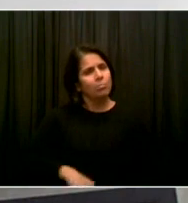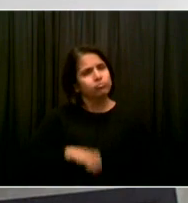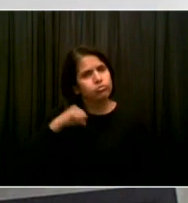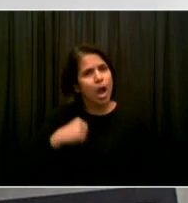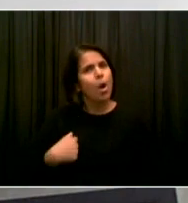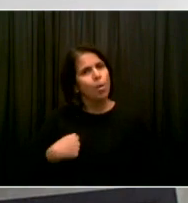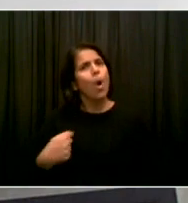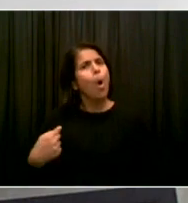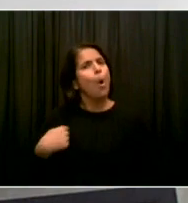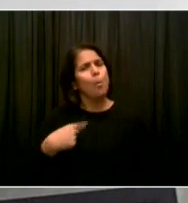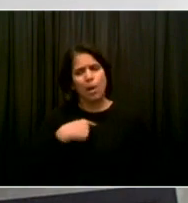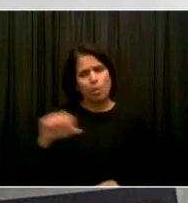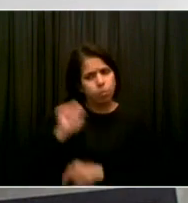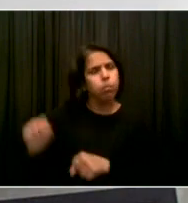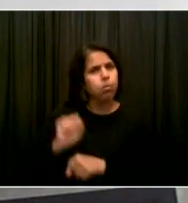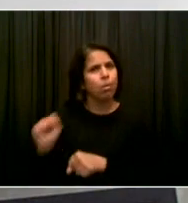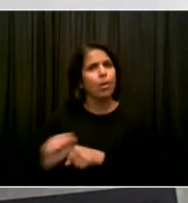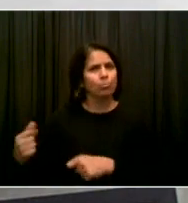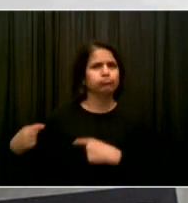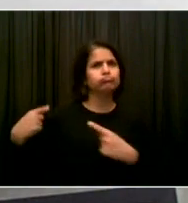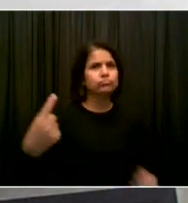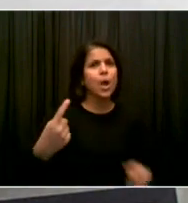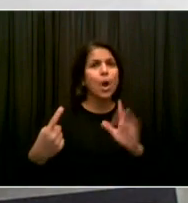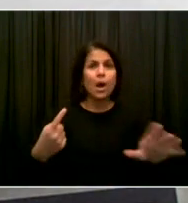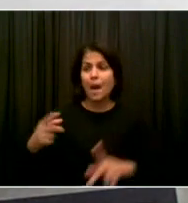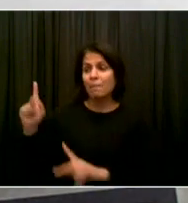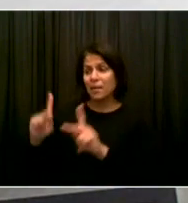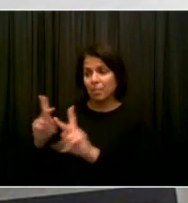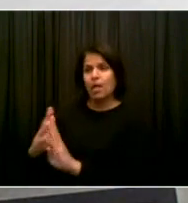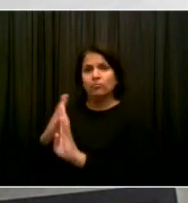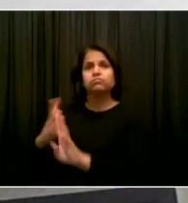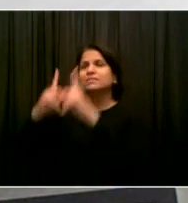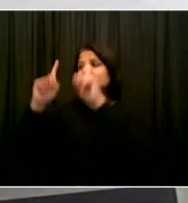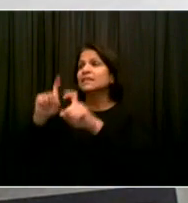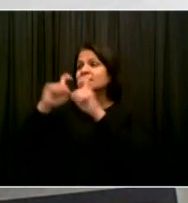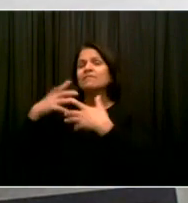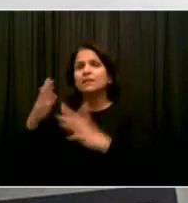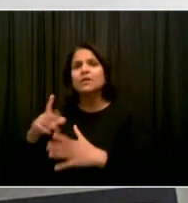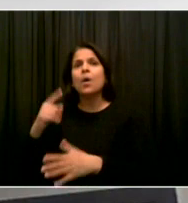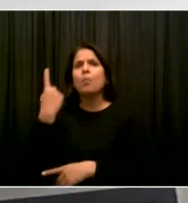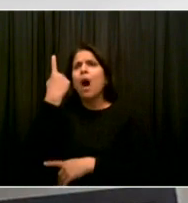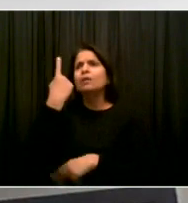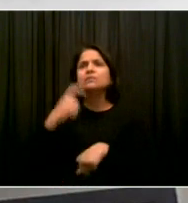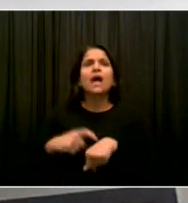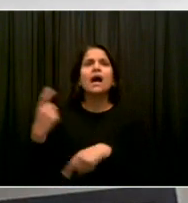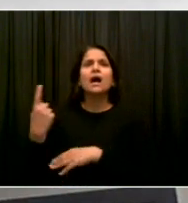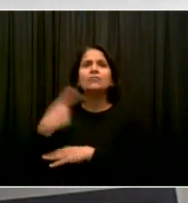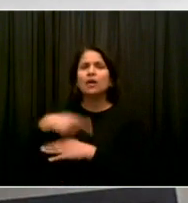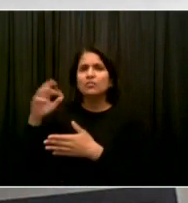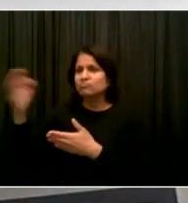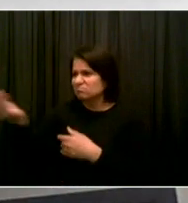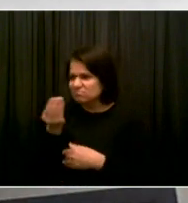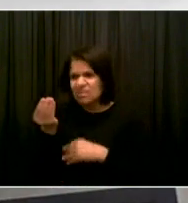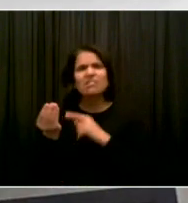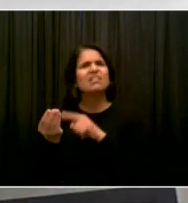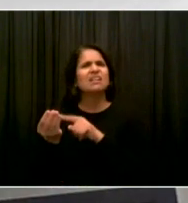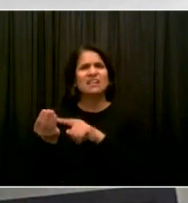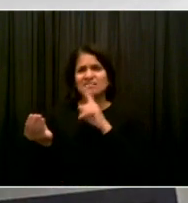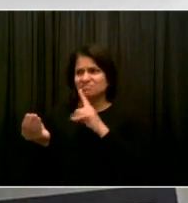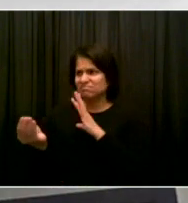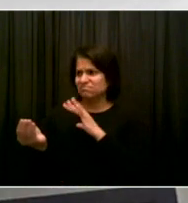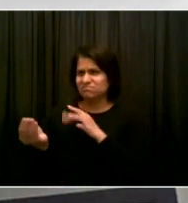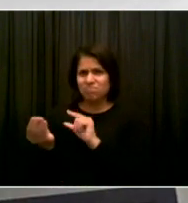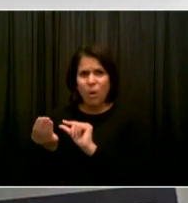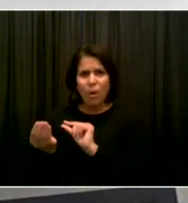got my results in one day at health and hospitals, but my friend went to a private site and they're still